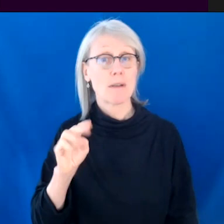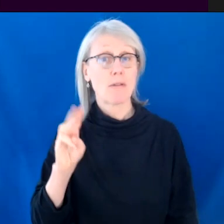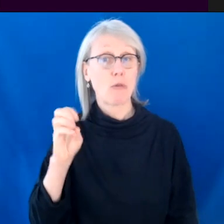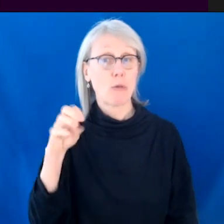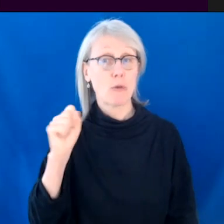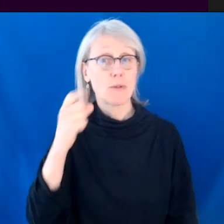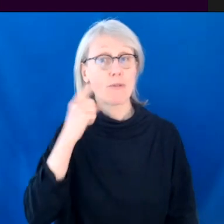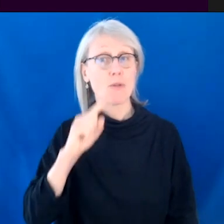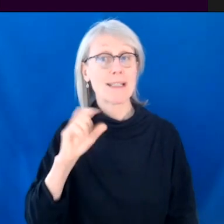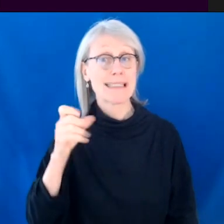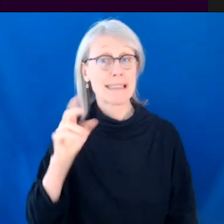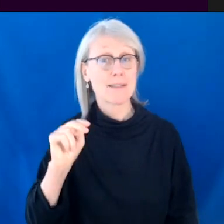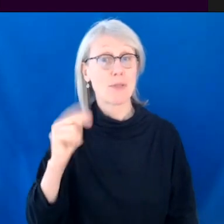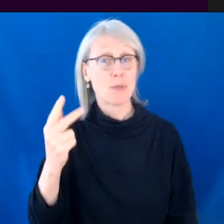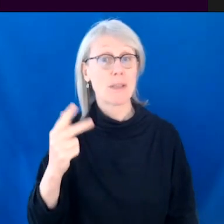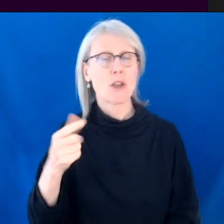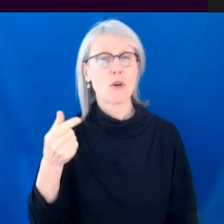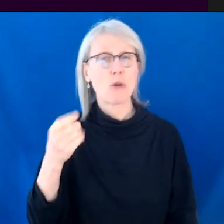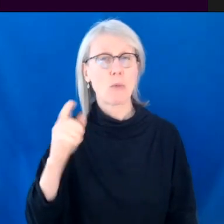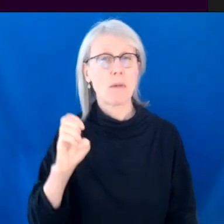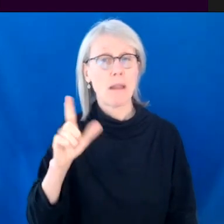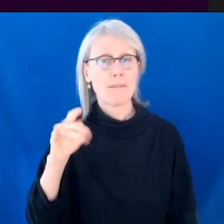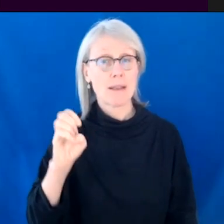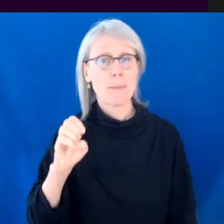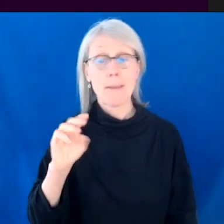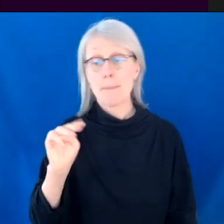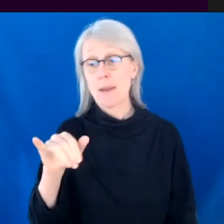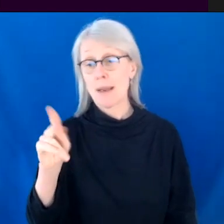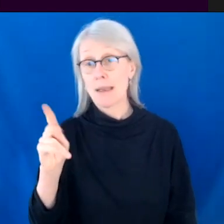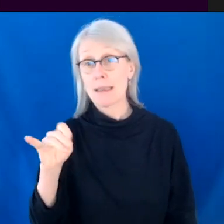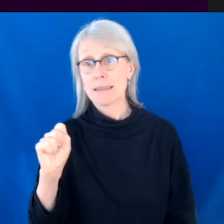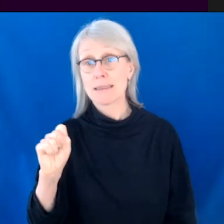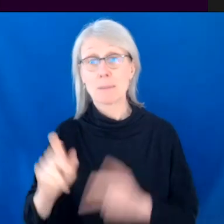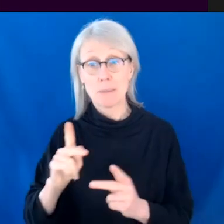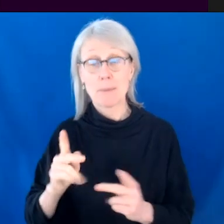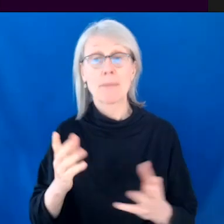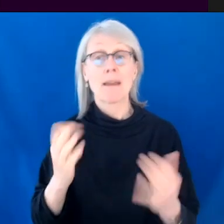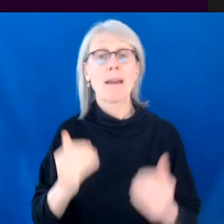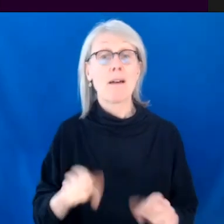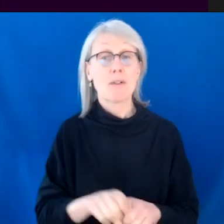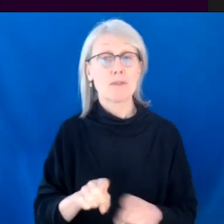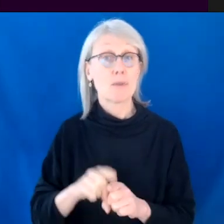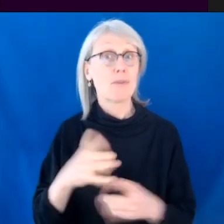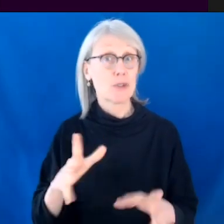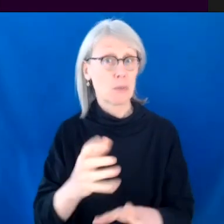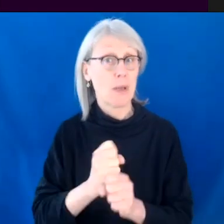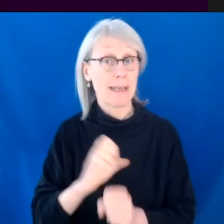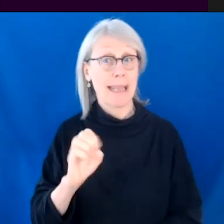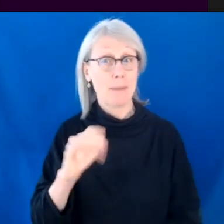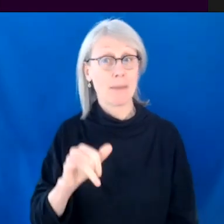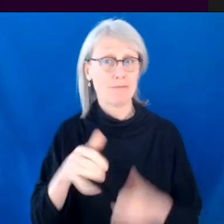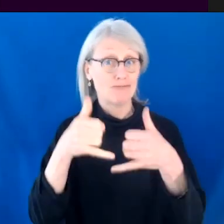Lifetime's Mary Killed People. Most notably, she is the co-creator and showrunner of the Emmy-nominated series The Porter on